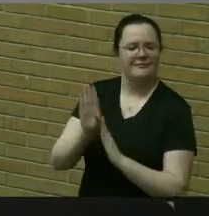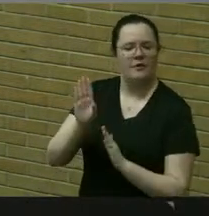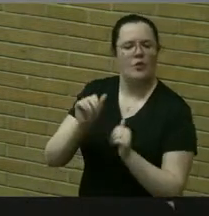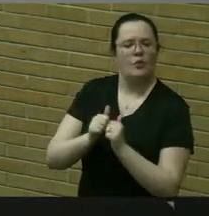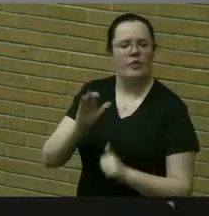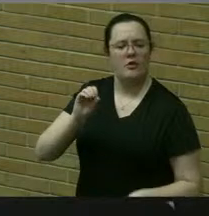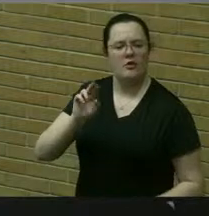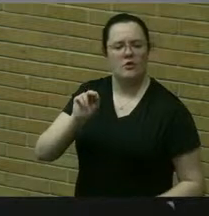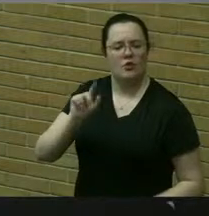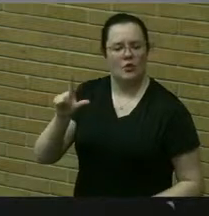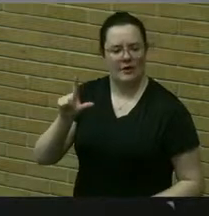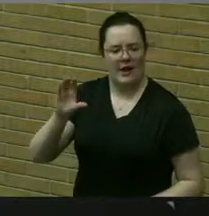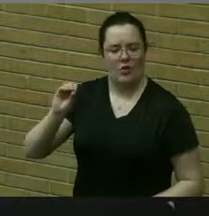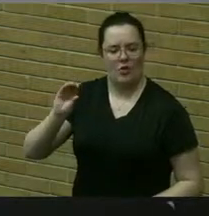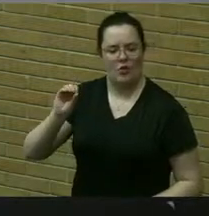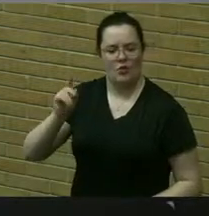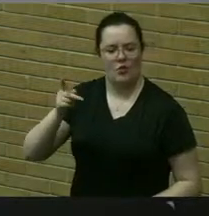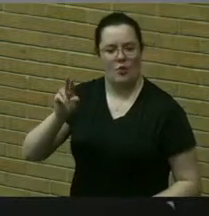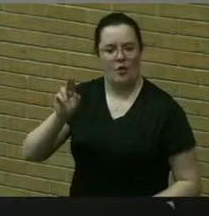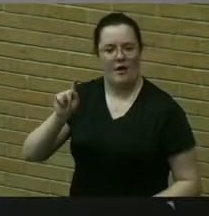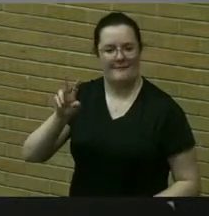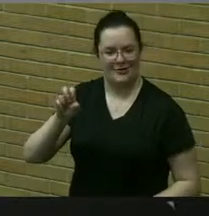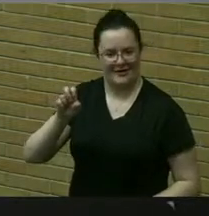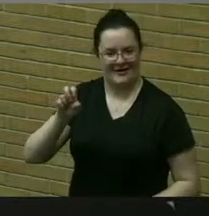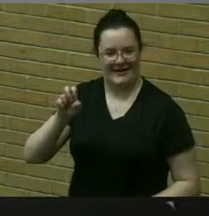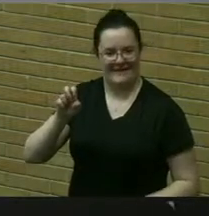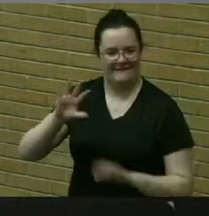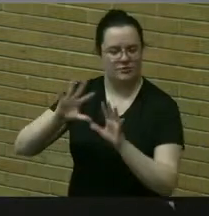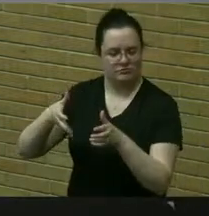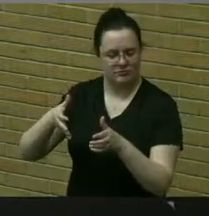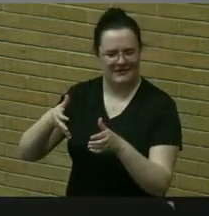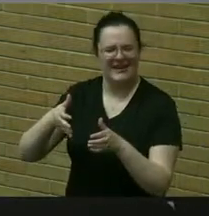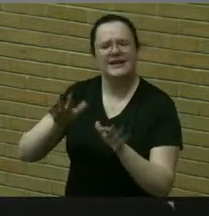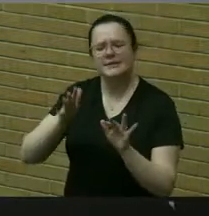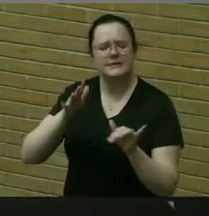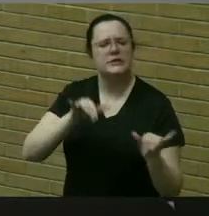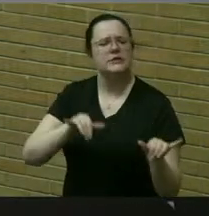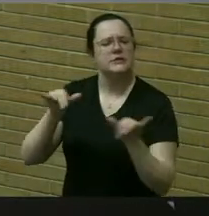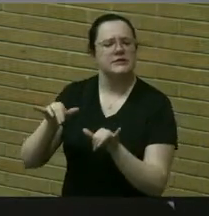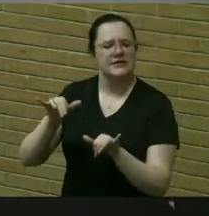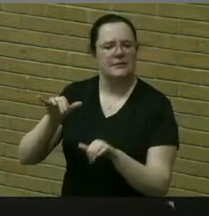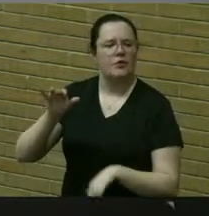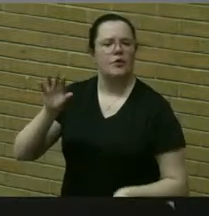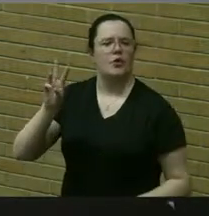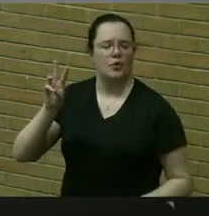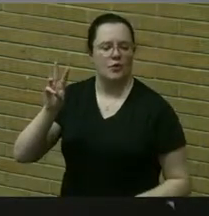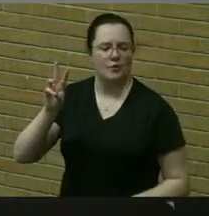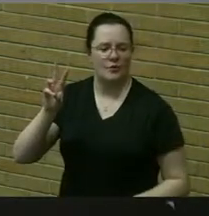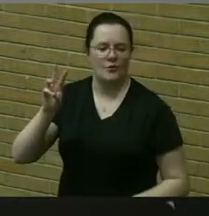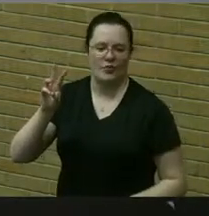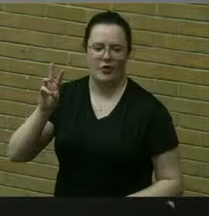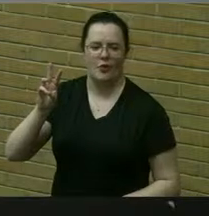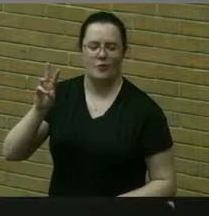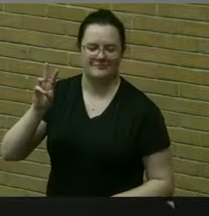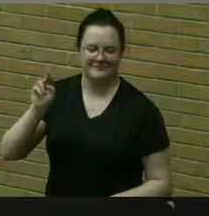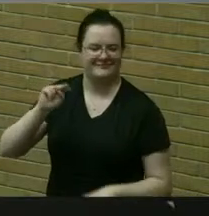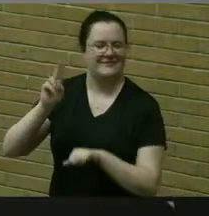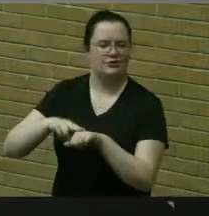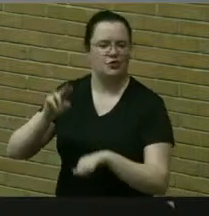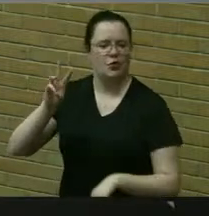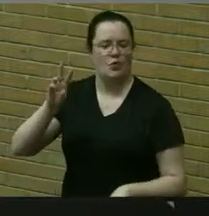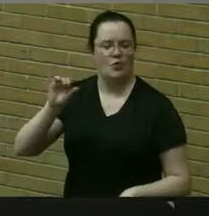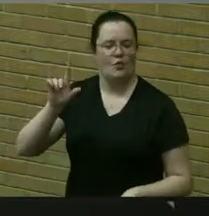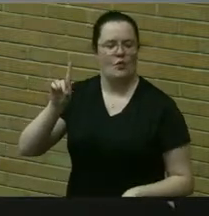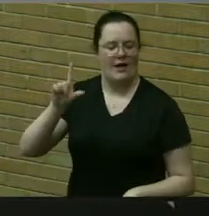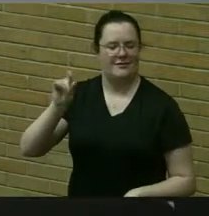um it's very similar to the national wildlife federation's um uh healthy habitat um or i'm sorry uh